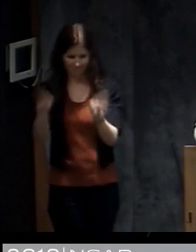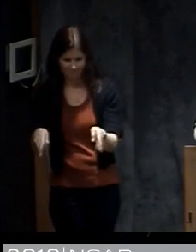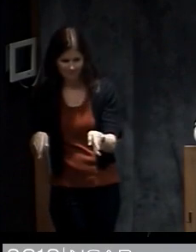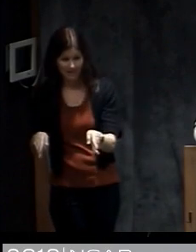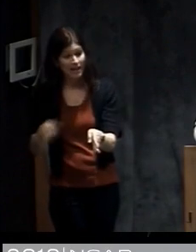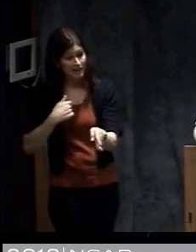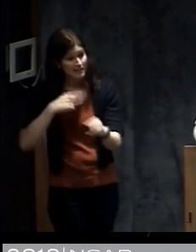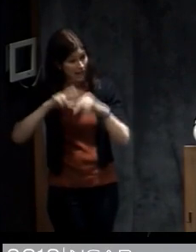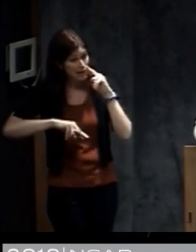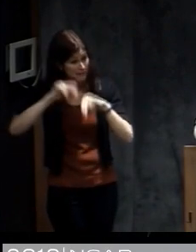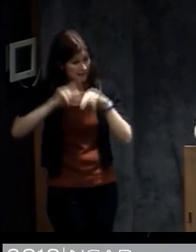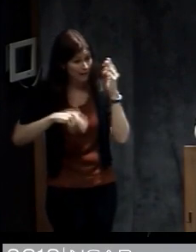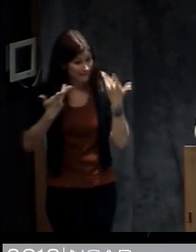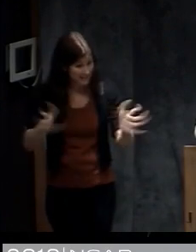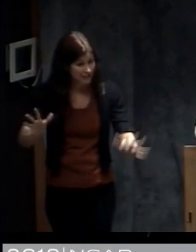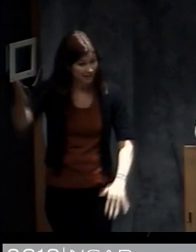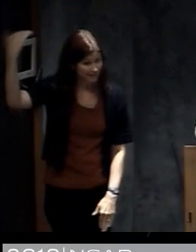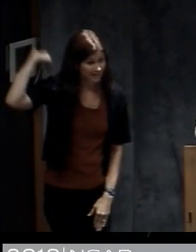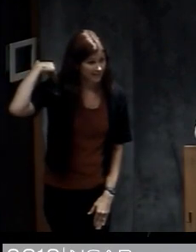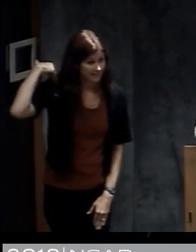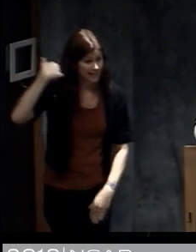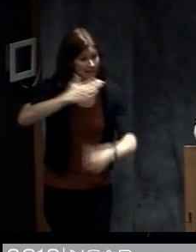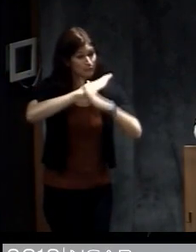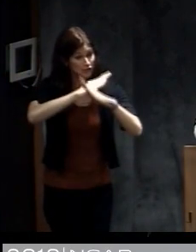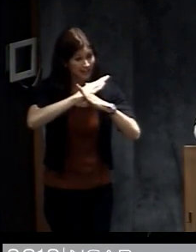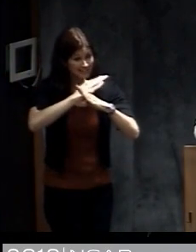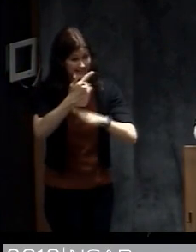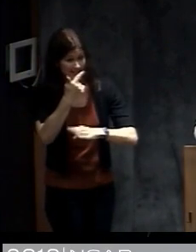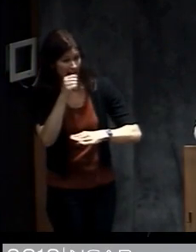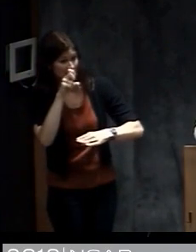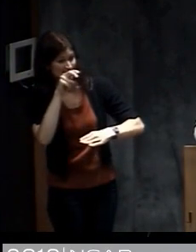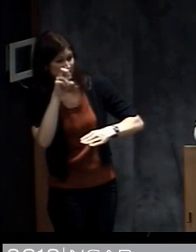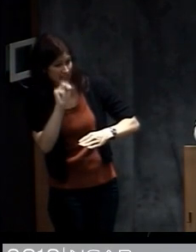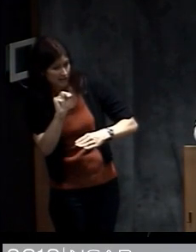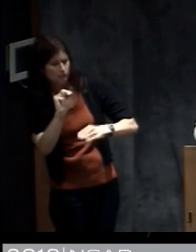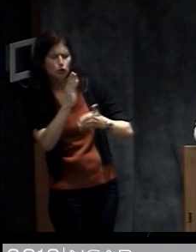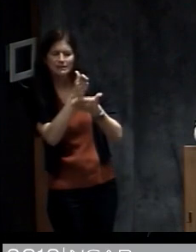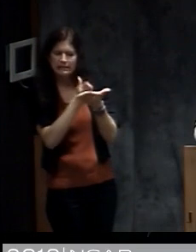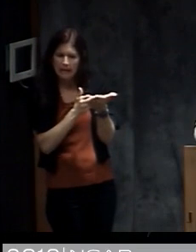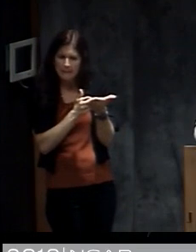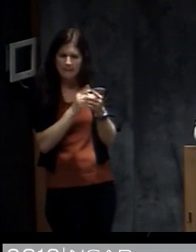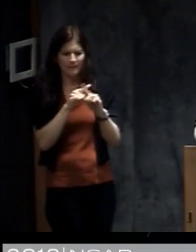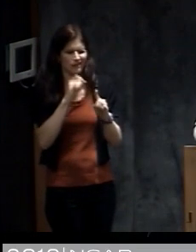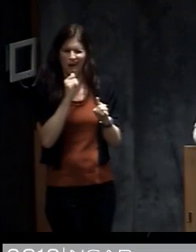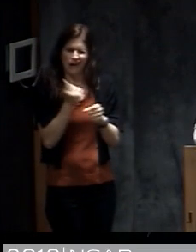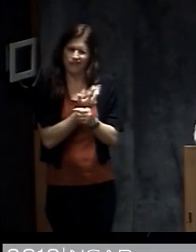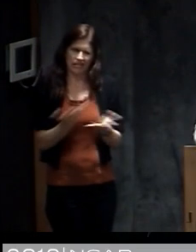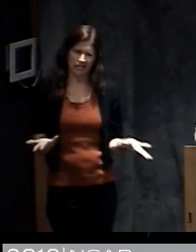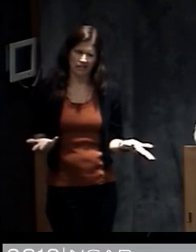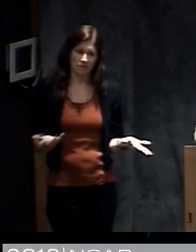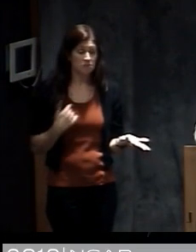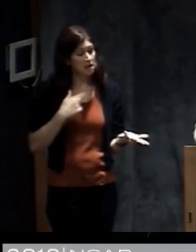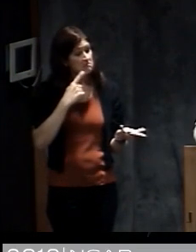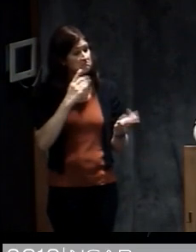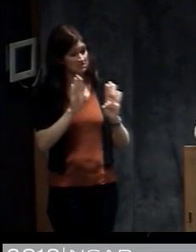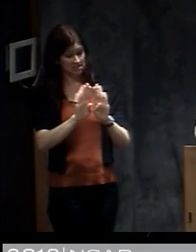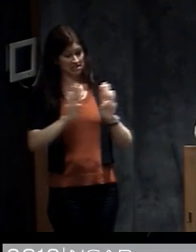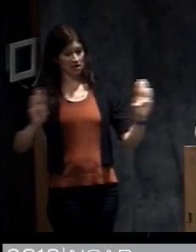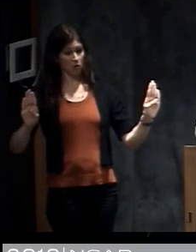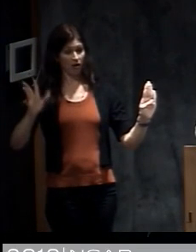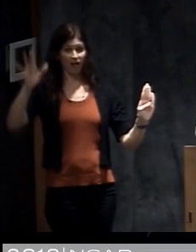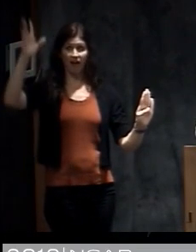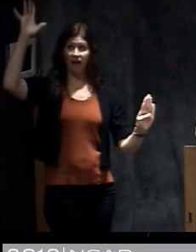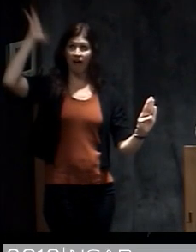actually build a seawall. It did has protected Galveston from some storms but it doesn't protect Galveston from everything. So the idea about this seawall goes back to this